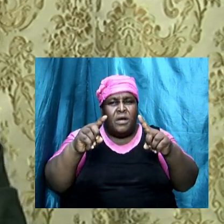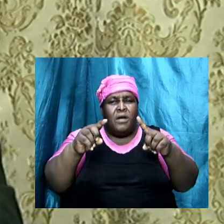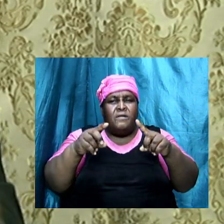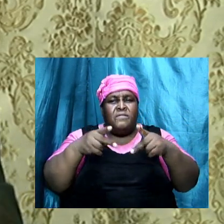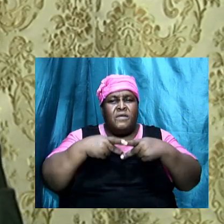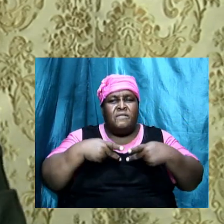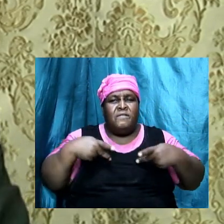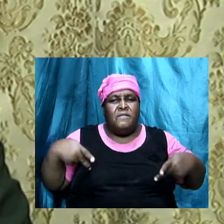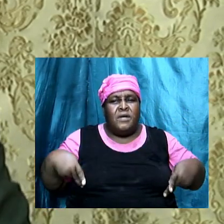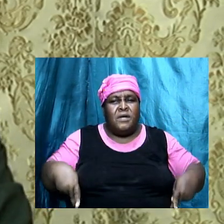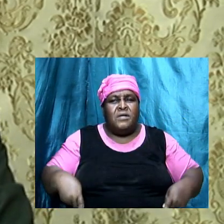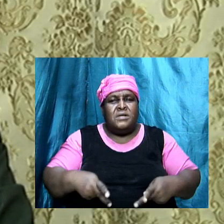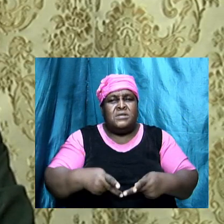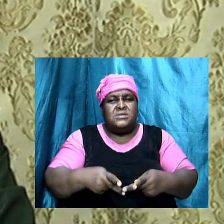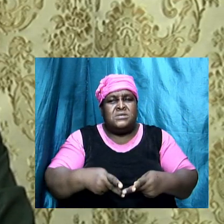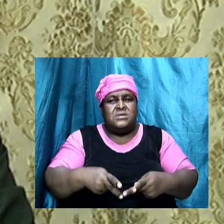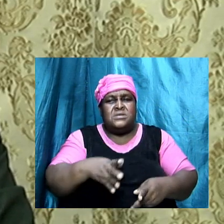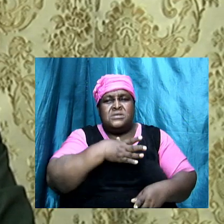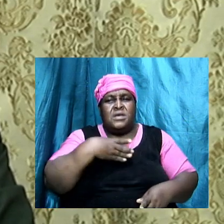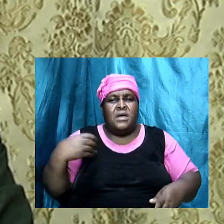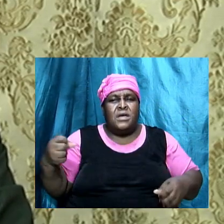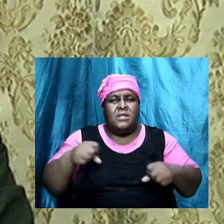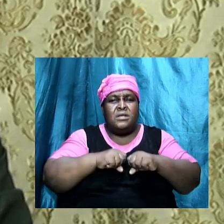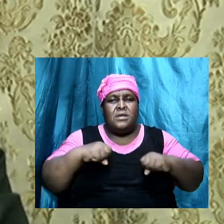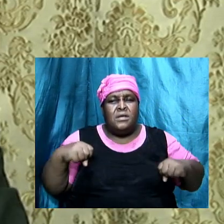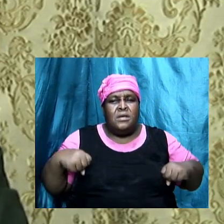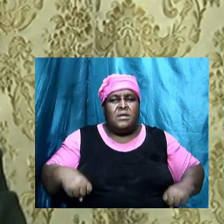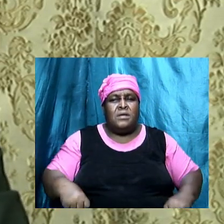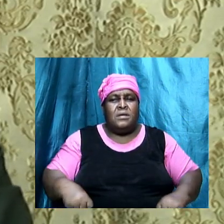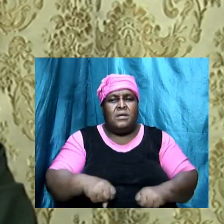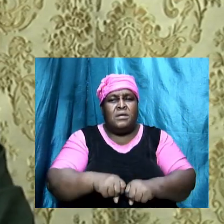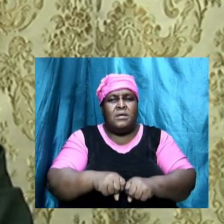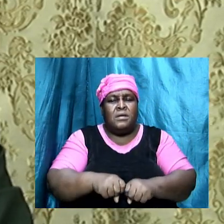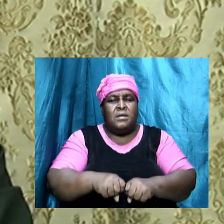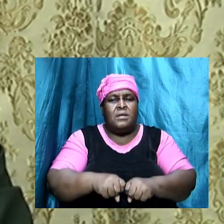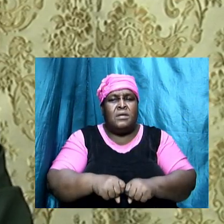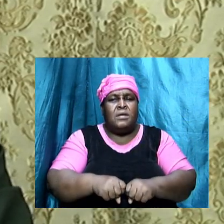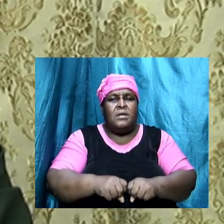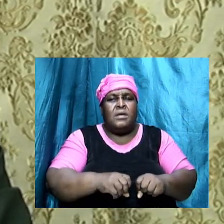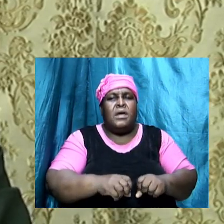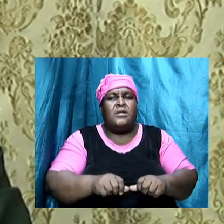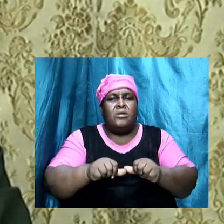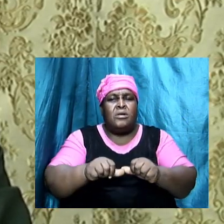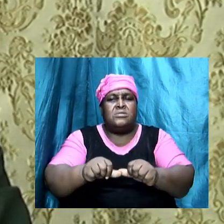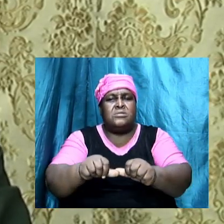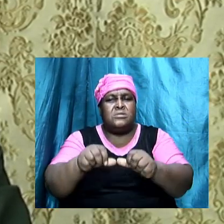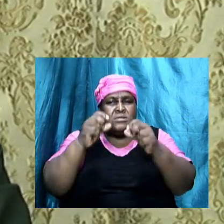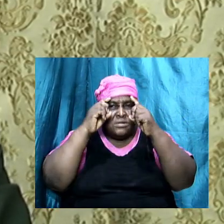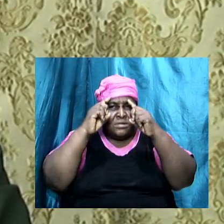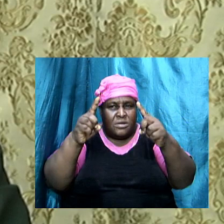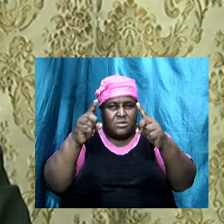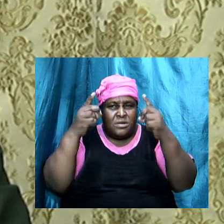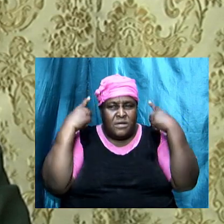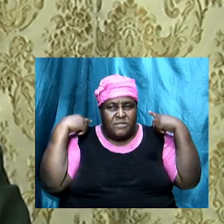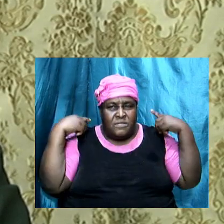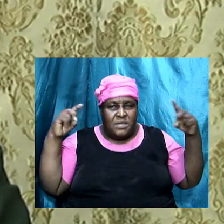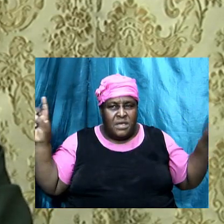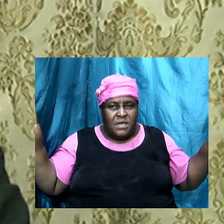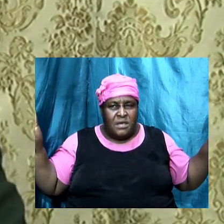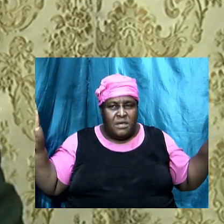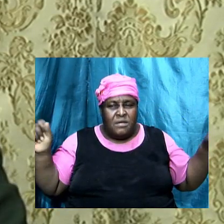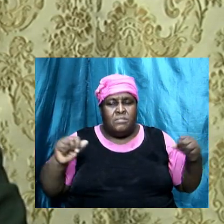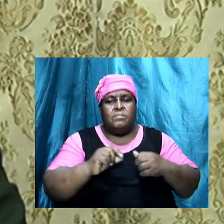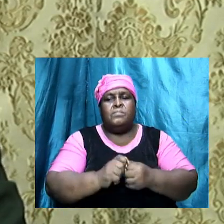And then we move on to the doctrine of demons. Amen. And we look at our theme scripture, which is taken from